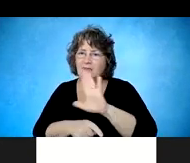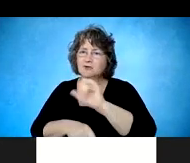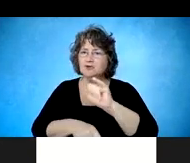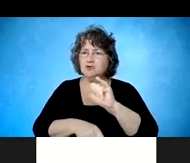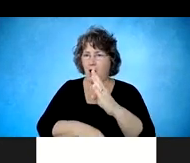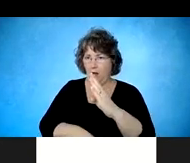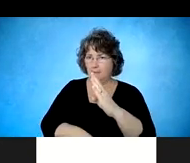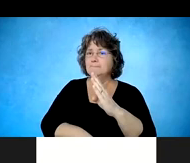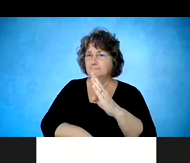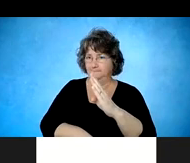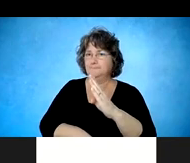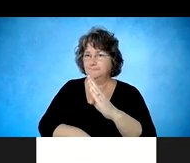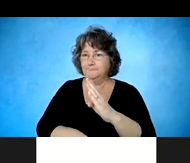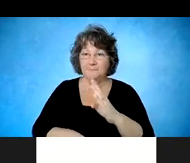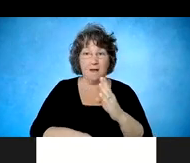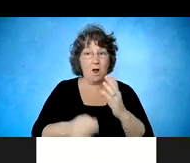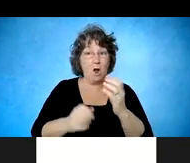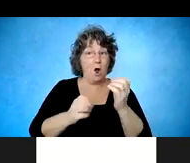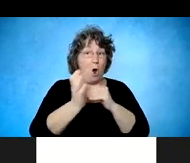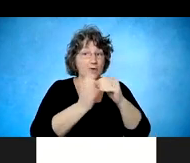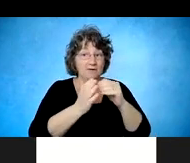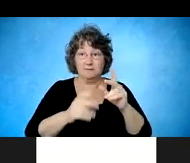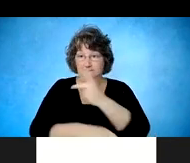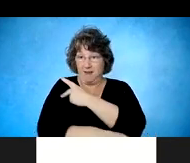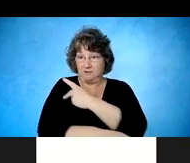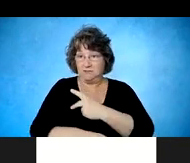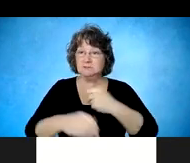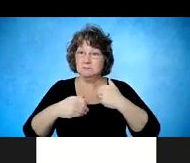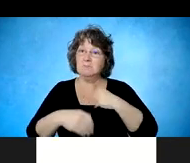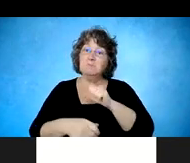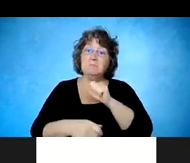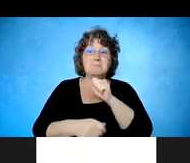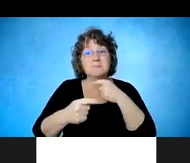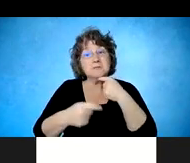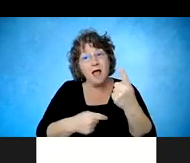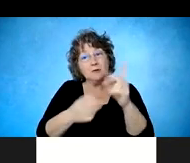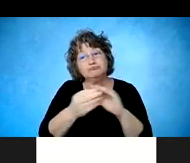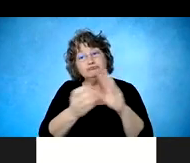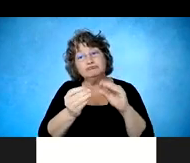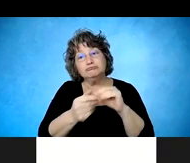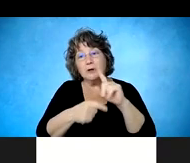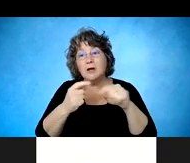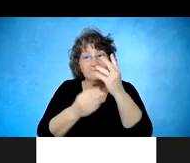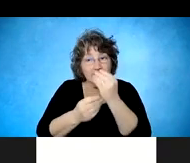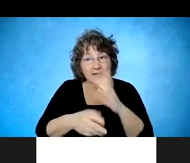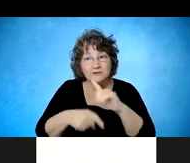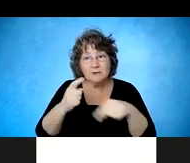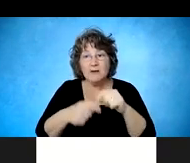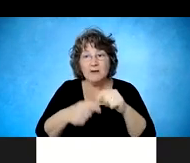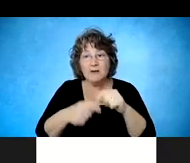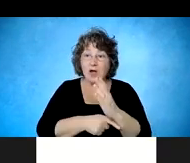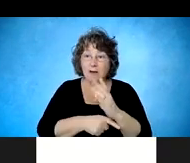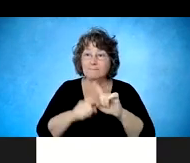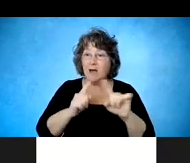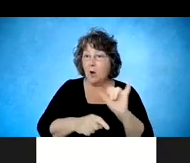oftentimes, patients have their own verbal report and they give a lot of information about what their job entails, but also they have access